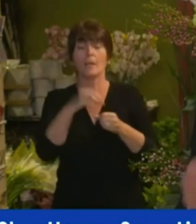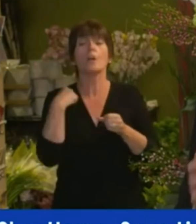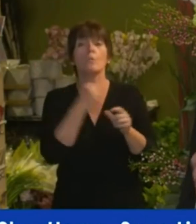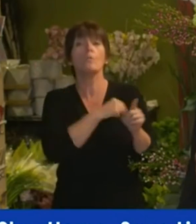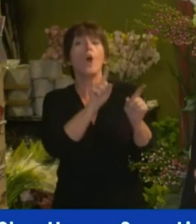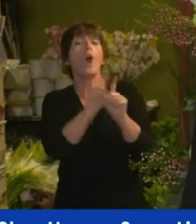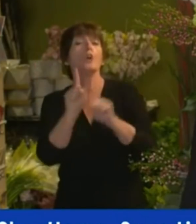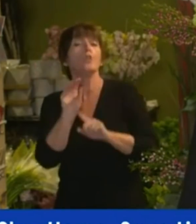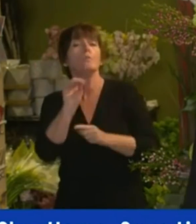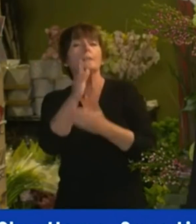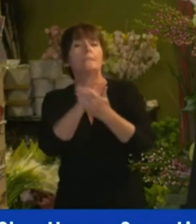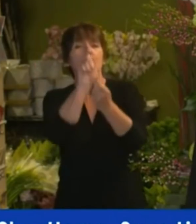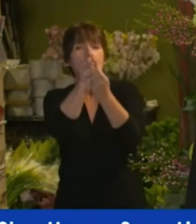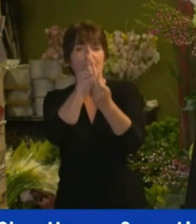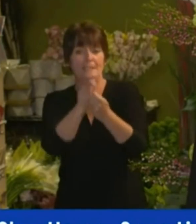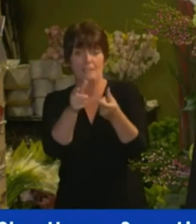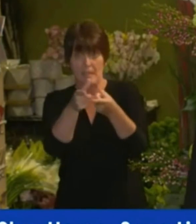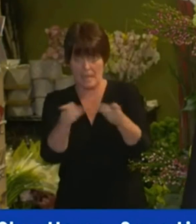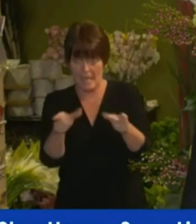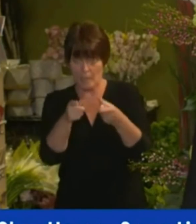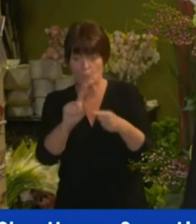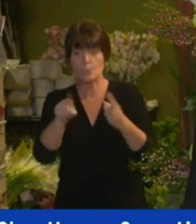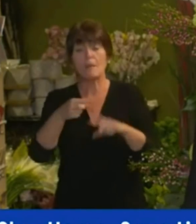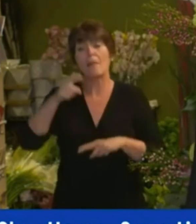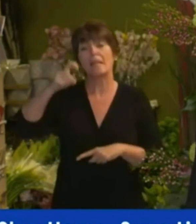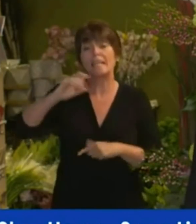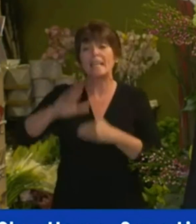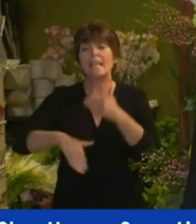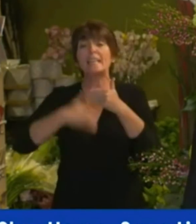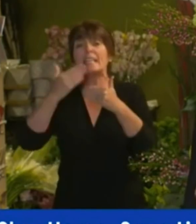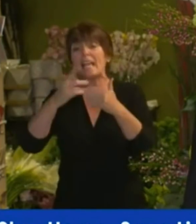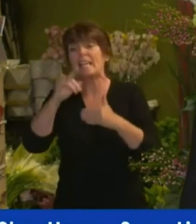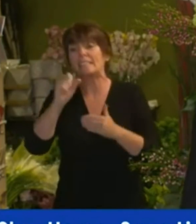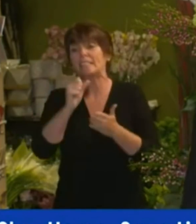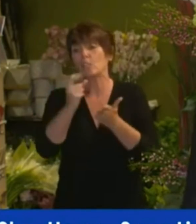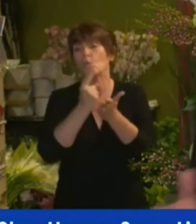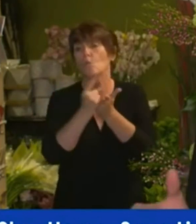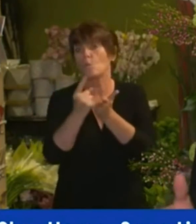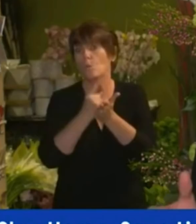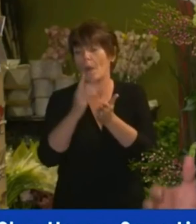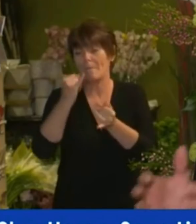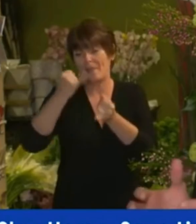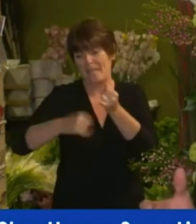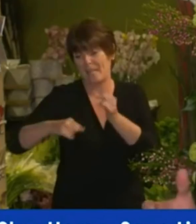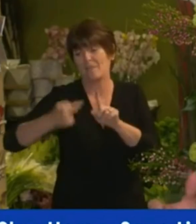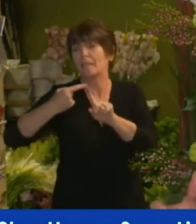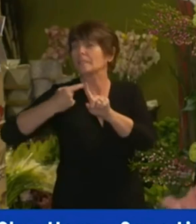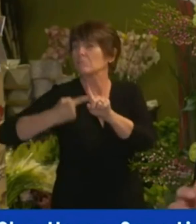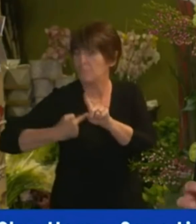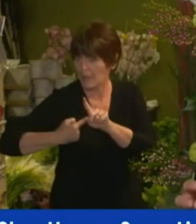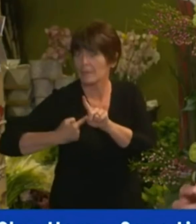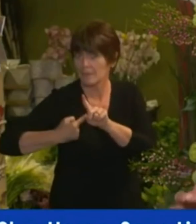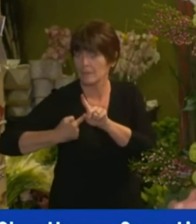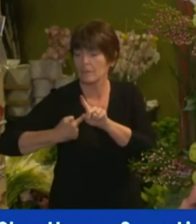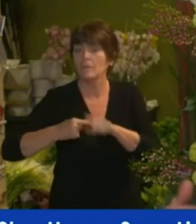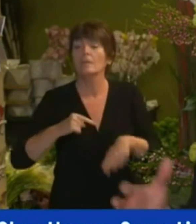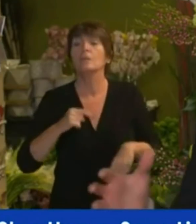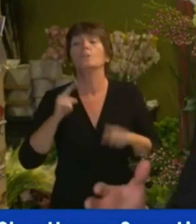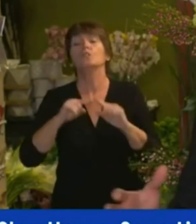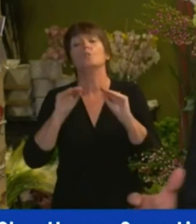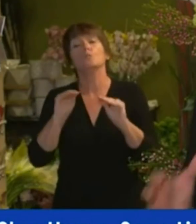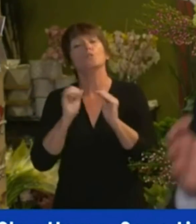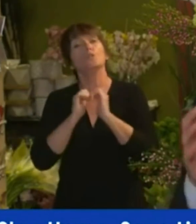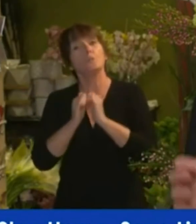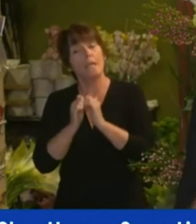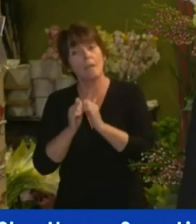have put in some specific language about the need in the next days and weeks, by the end of this month at the latest, to put